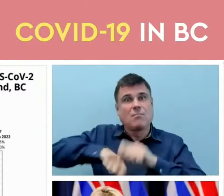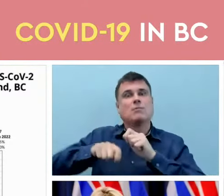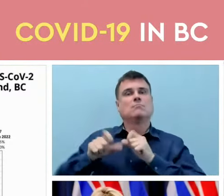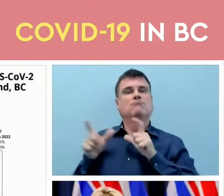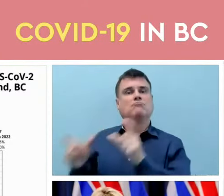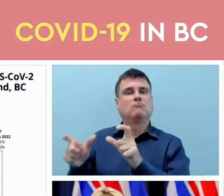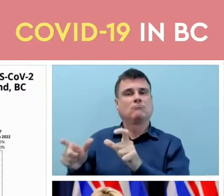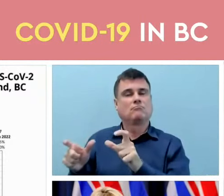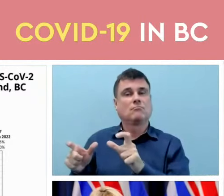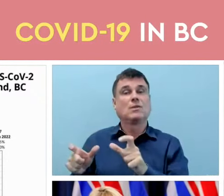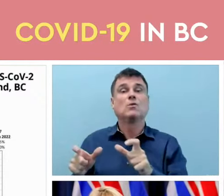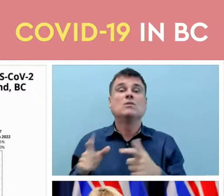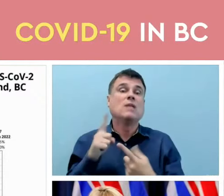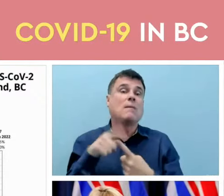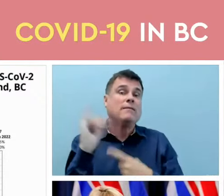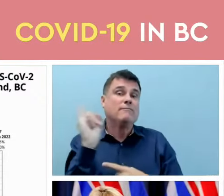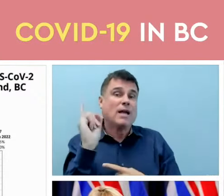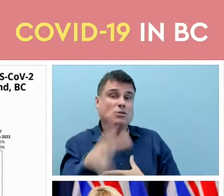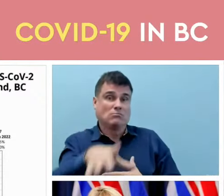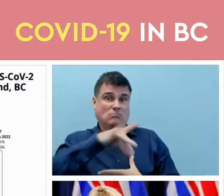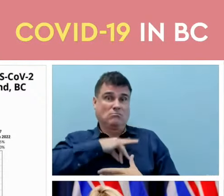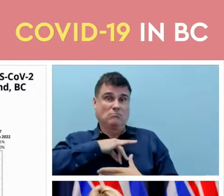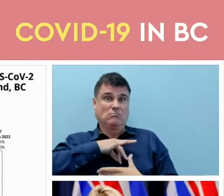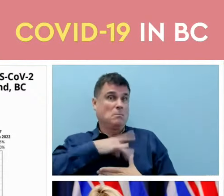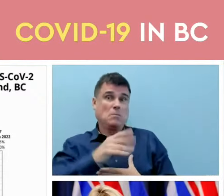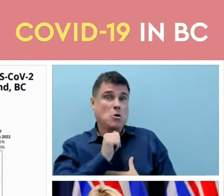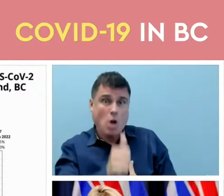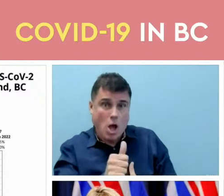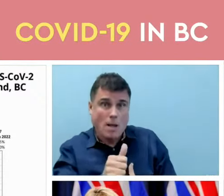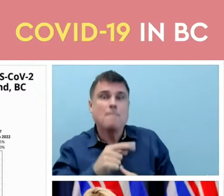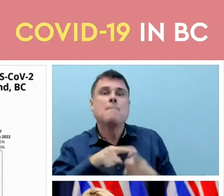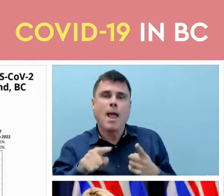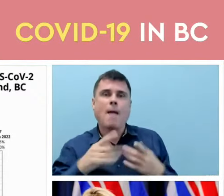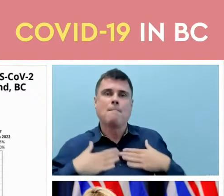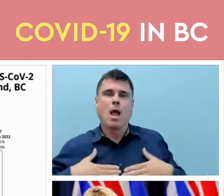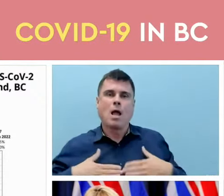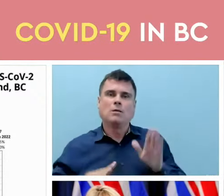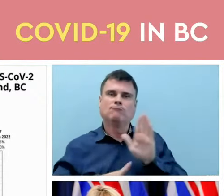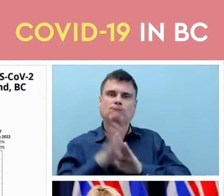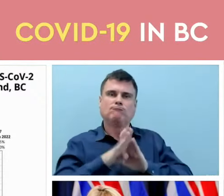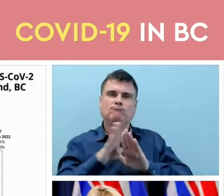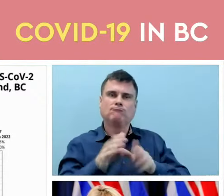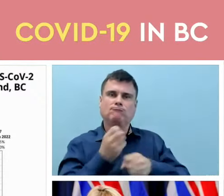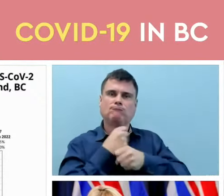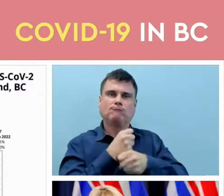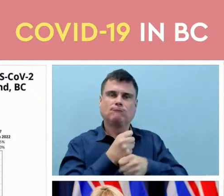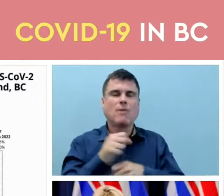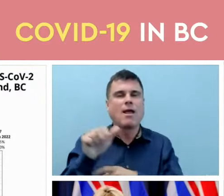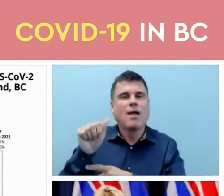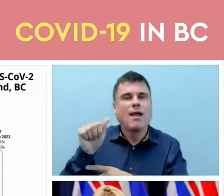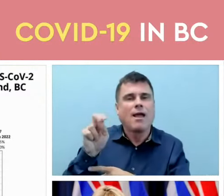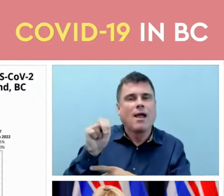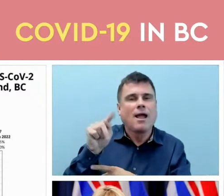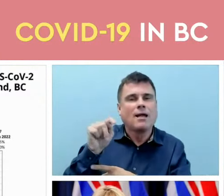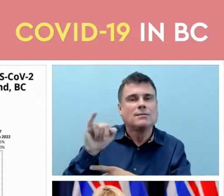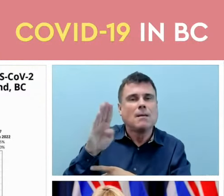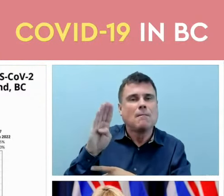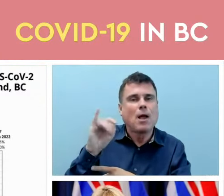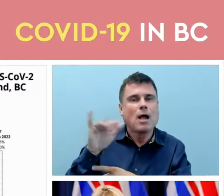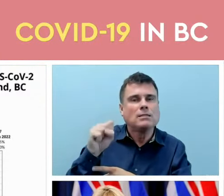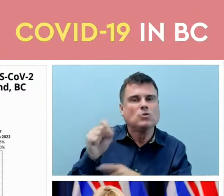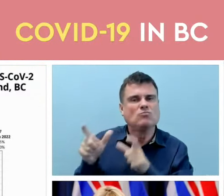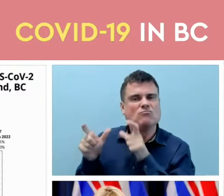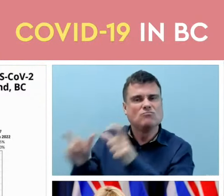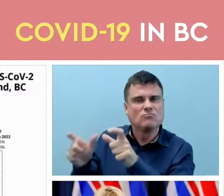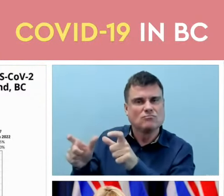can develop these antibodies and it's a marker of recent infection because they tend to fade away over time. The second antibody